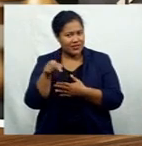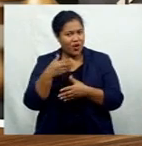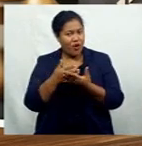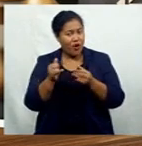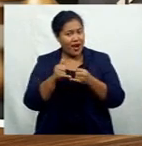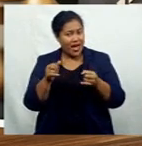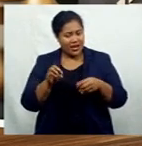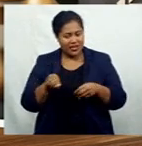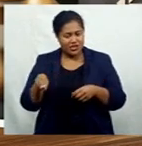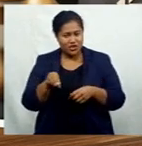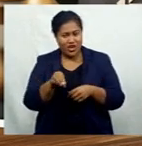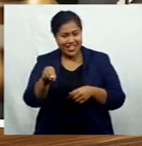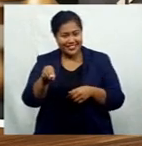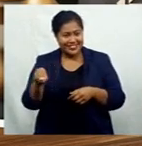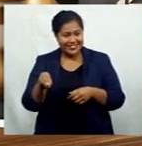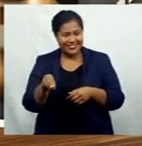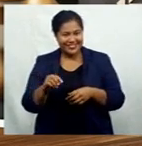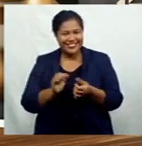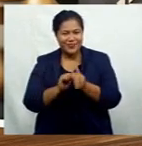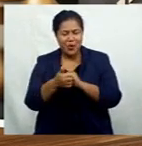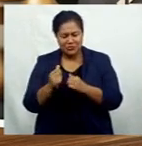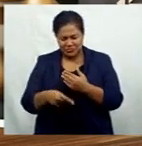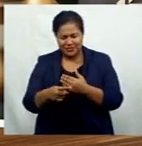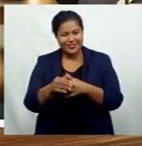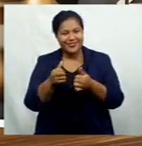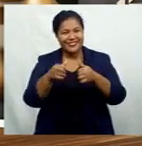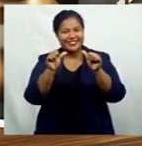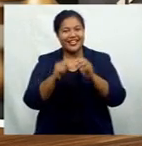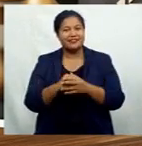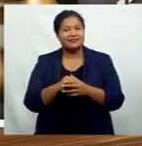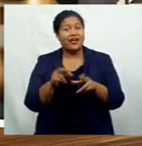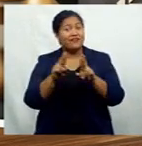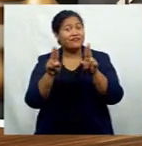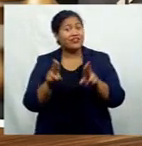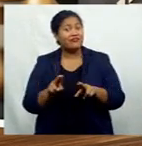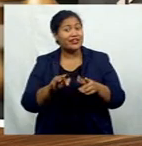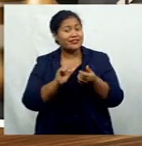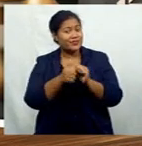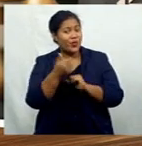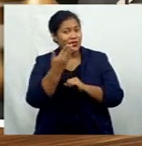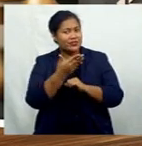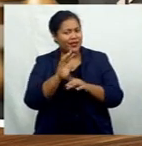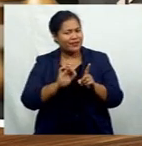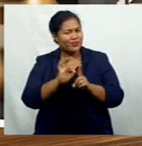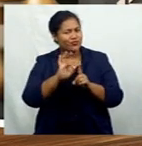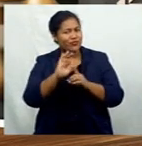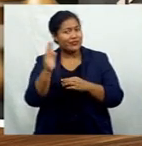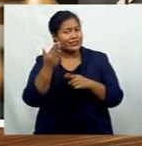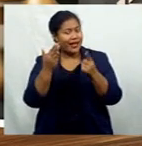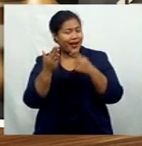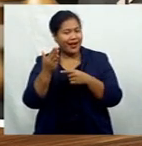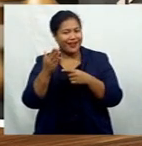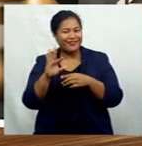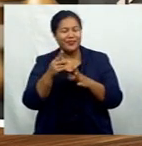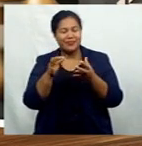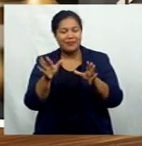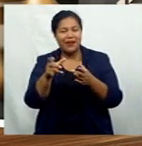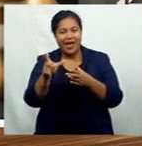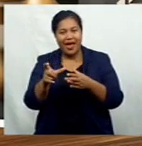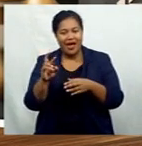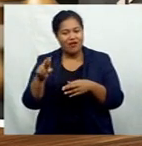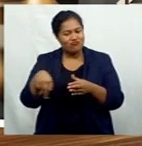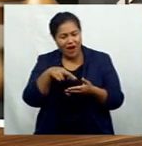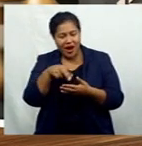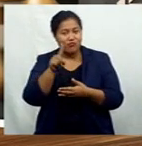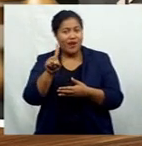chess leagues continues to be a success. The federation has noted improved results from its players in round one of the FIDE